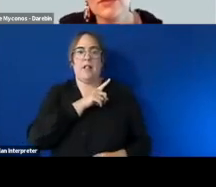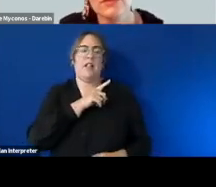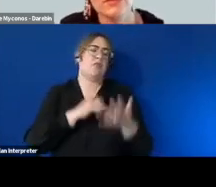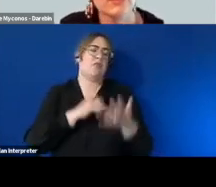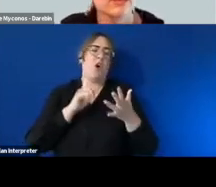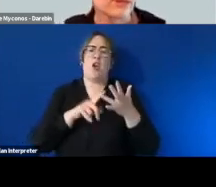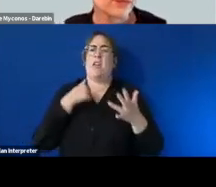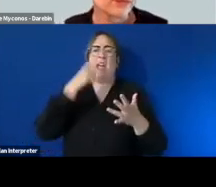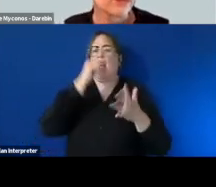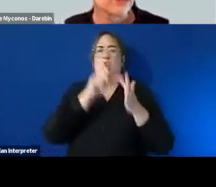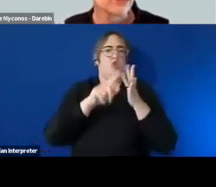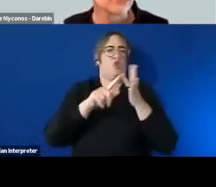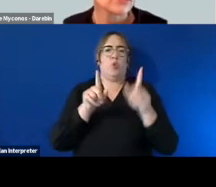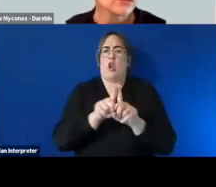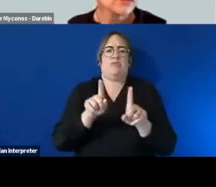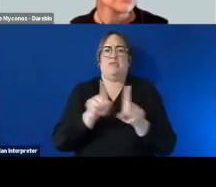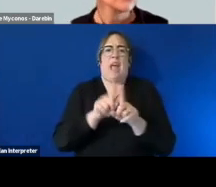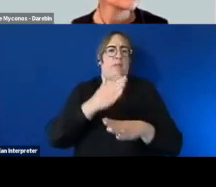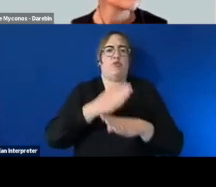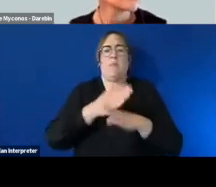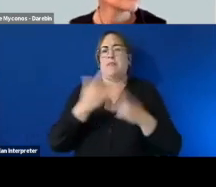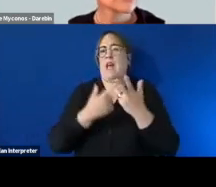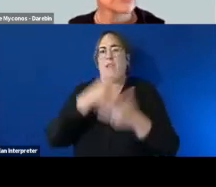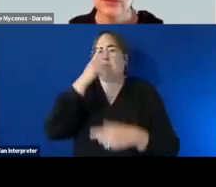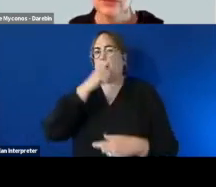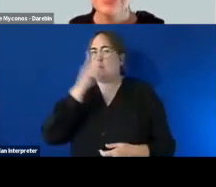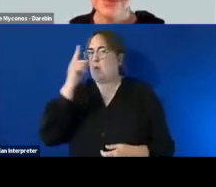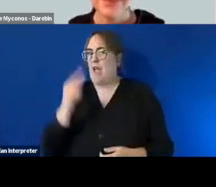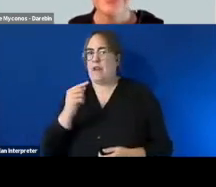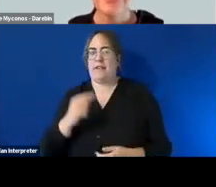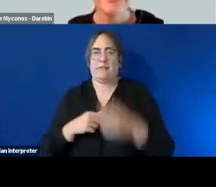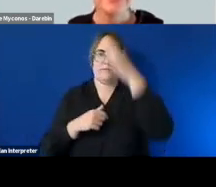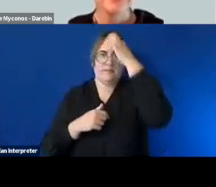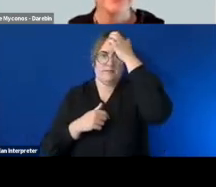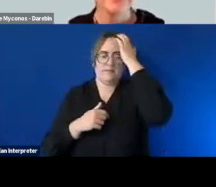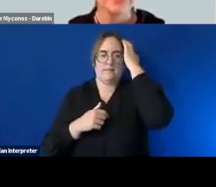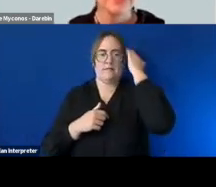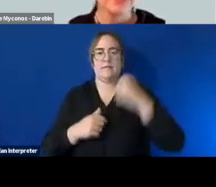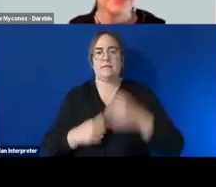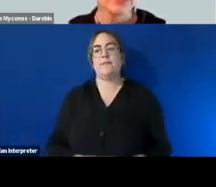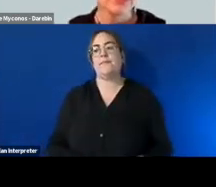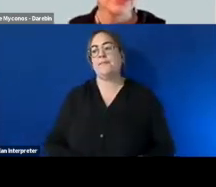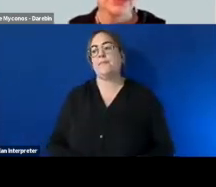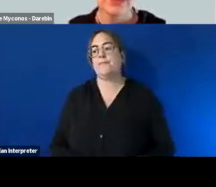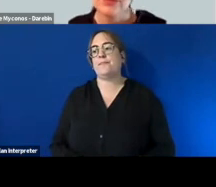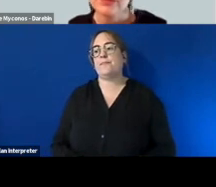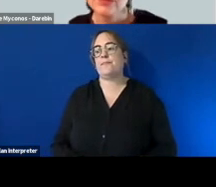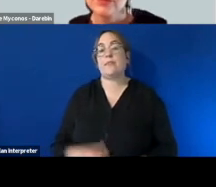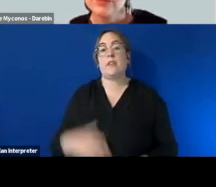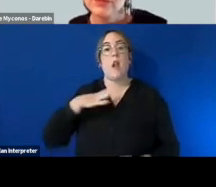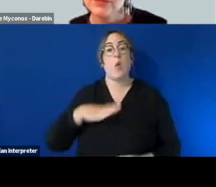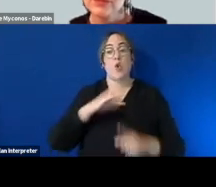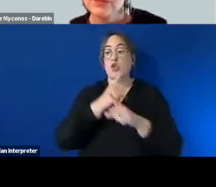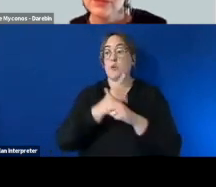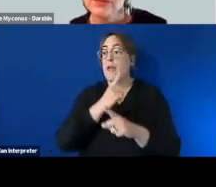is thanks sarah i understand uh tamsin's got a hand up but i just uh also mentioned that um for those other employers